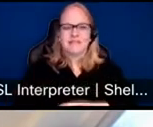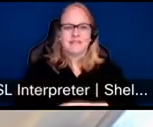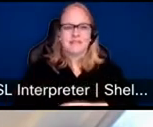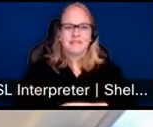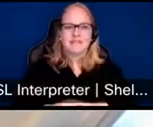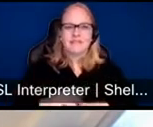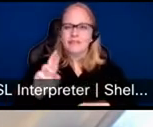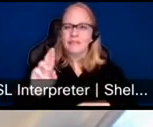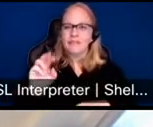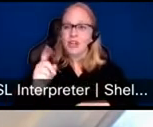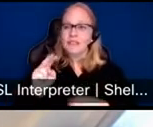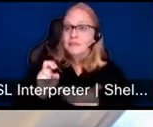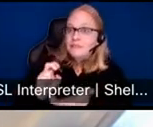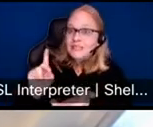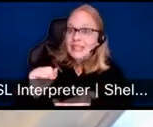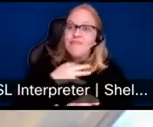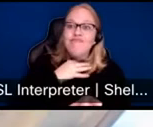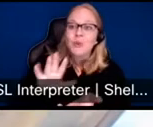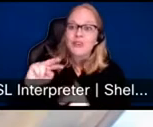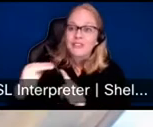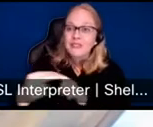Go ahead, Dia. Can you?